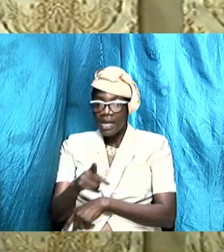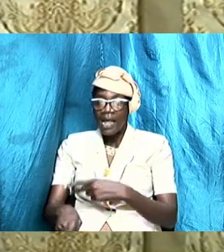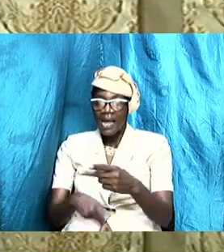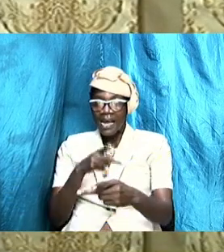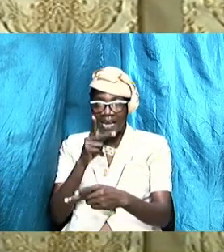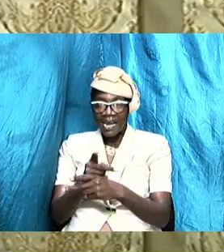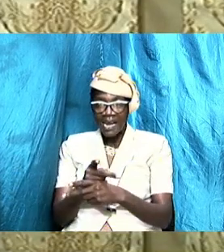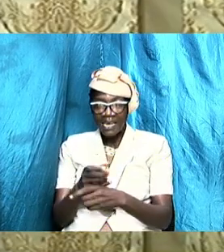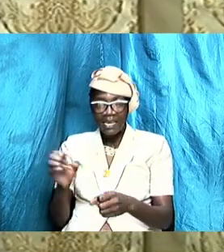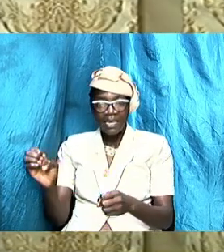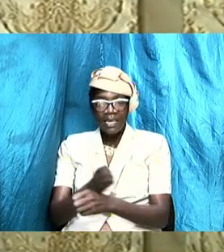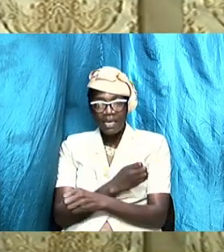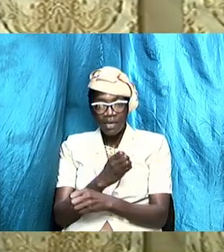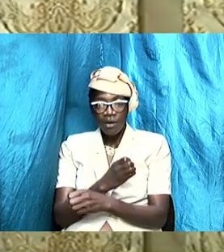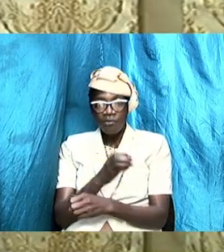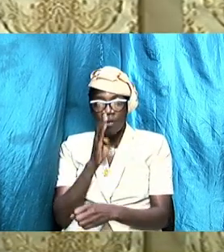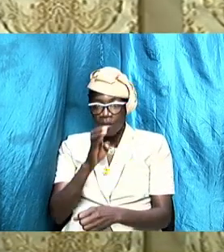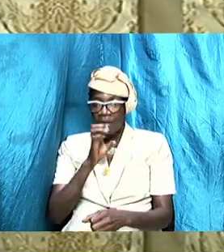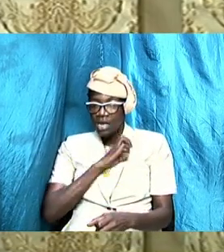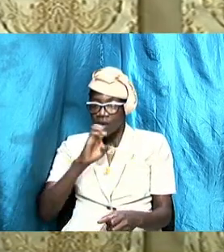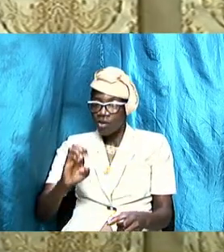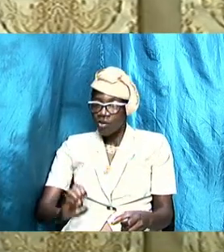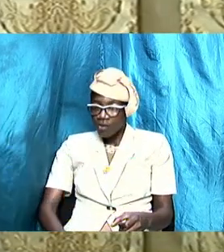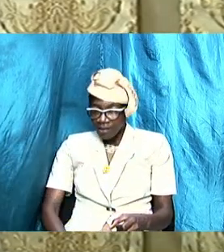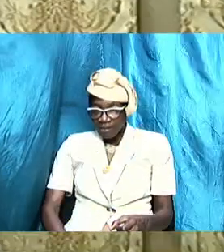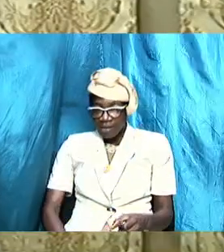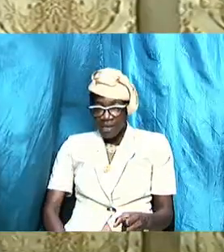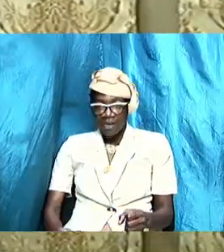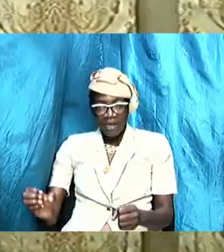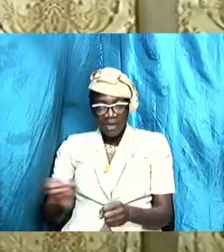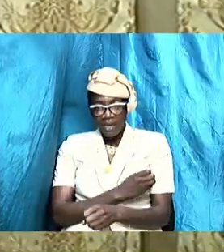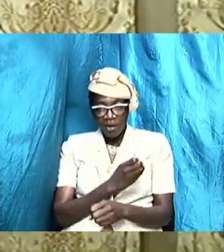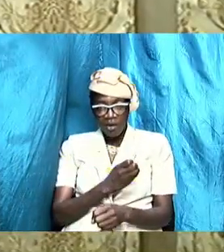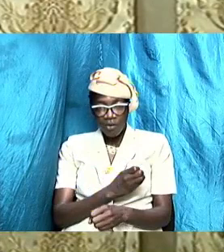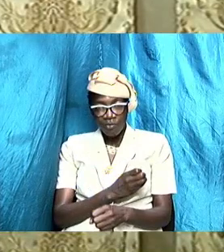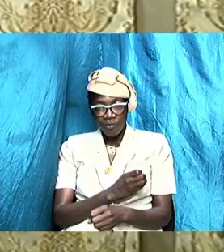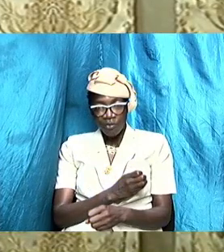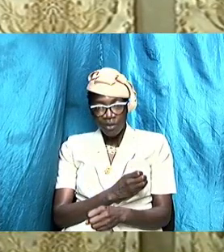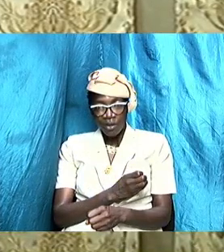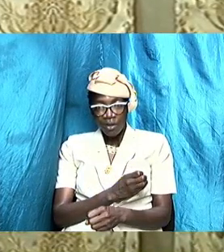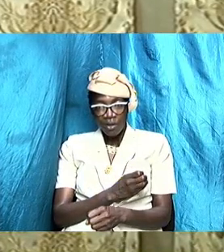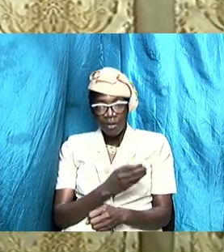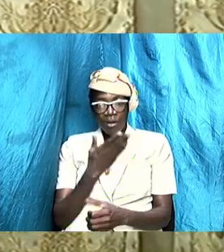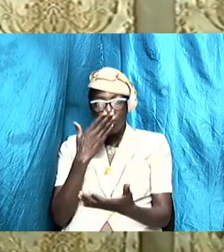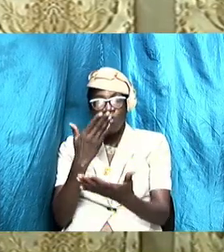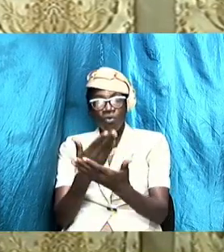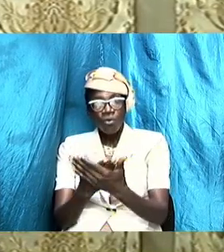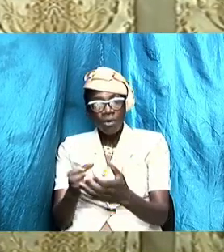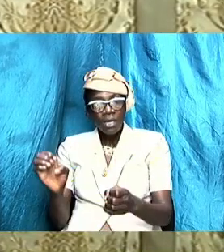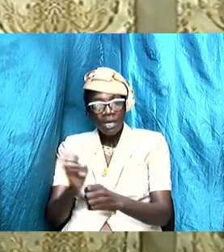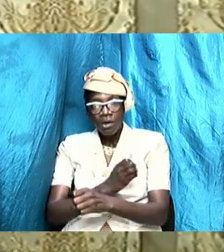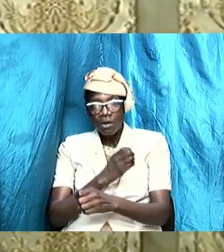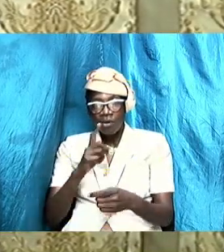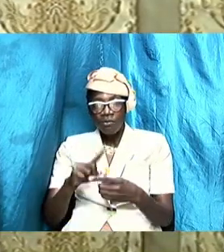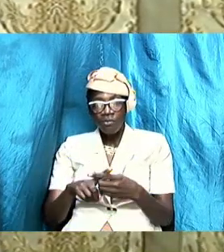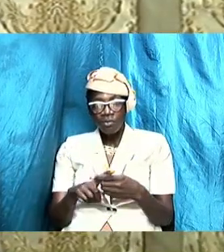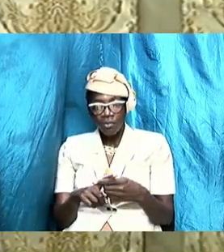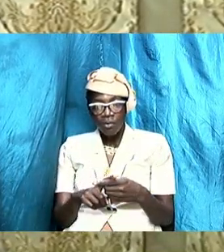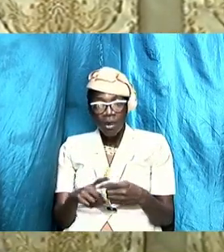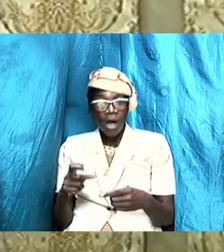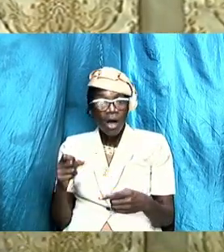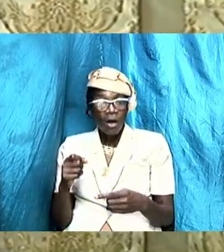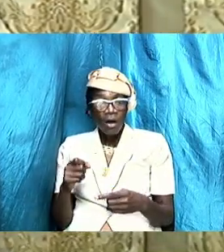be Christian like enough be manageable enough to attend to the